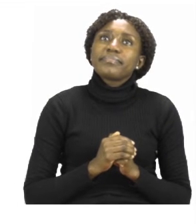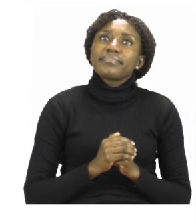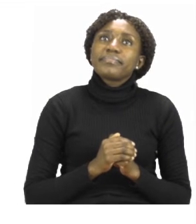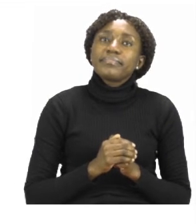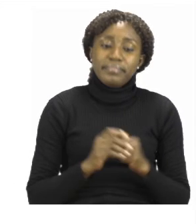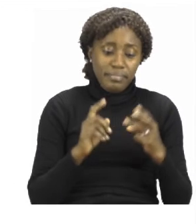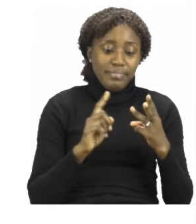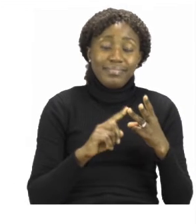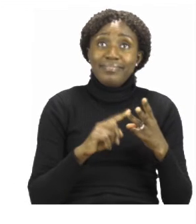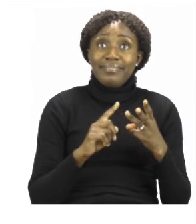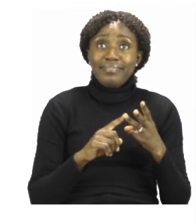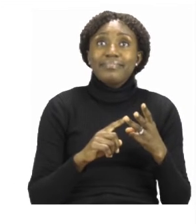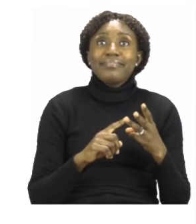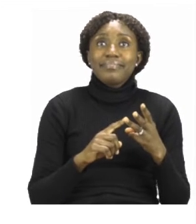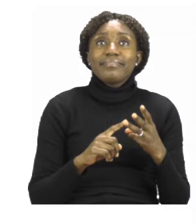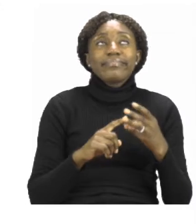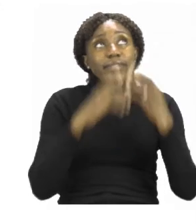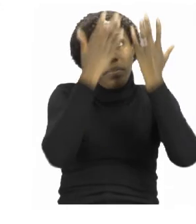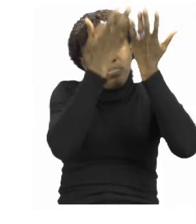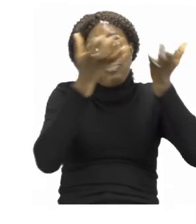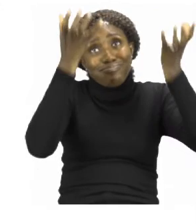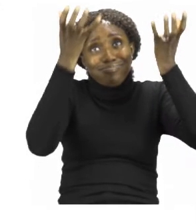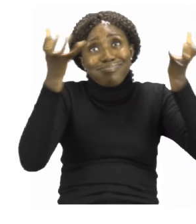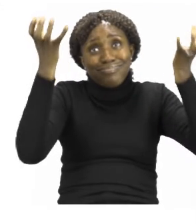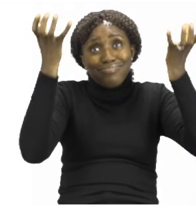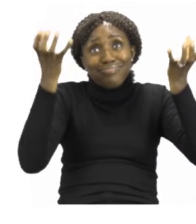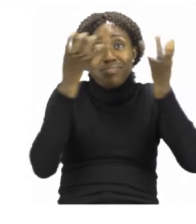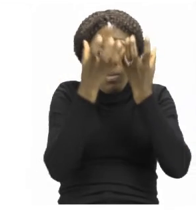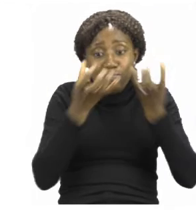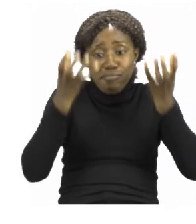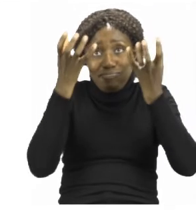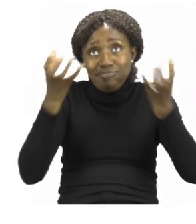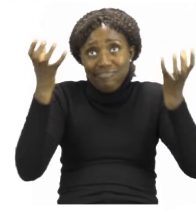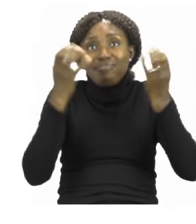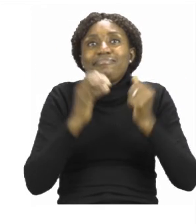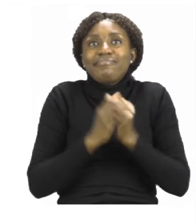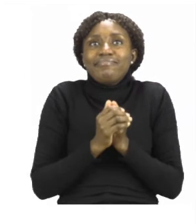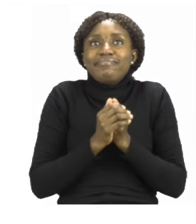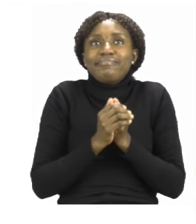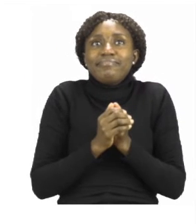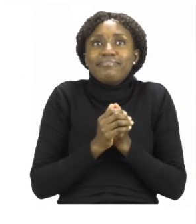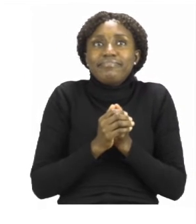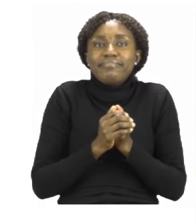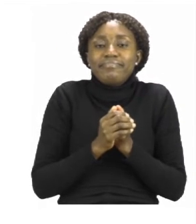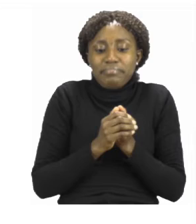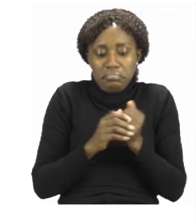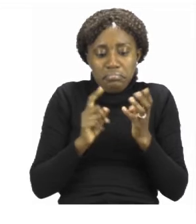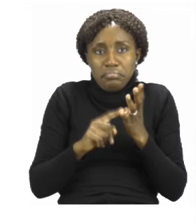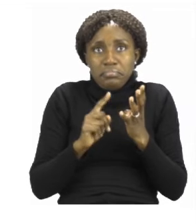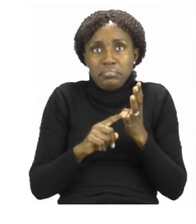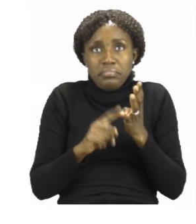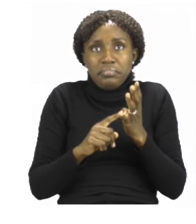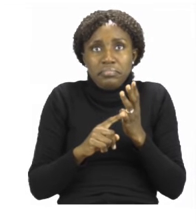The third picture is a picture of the clouds. And the last picture